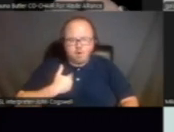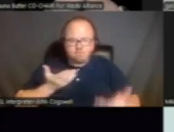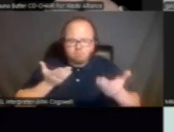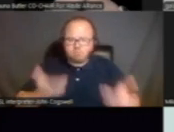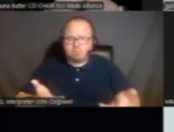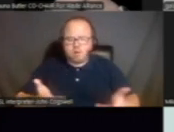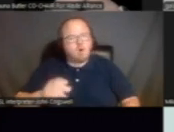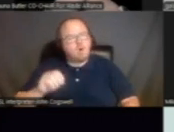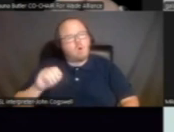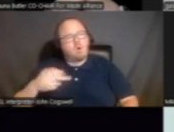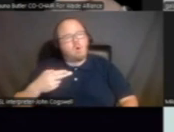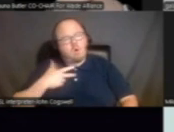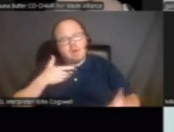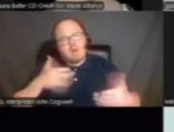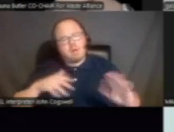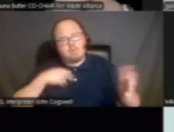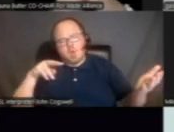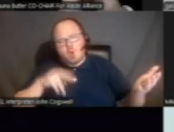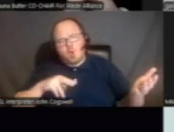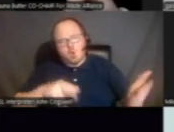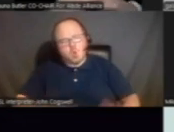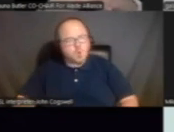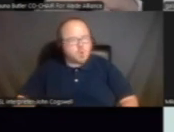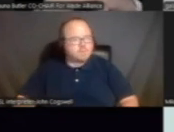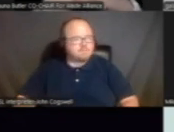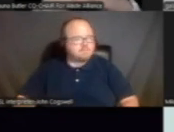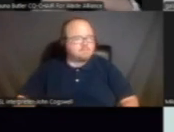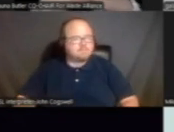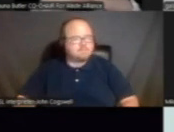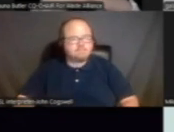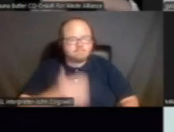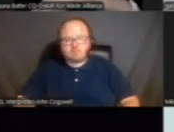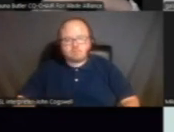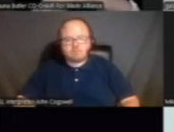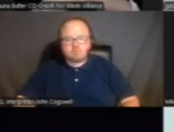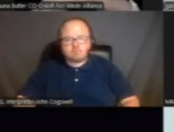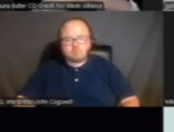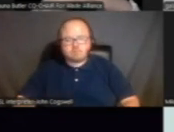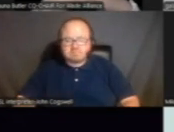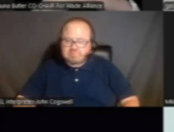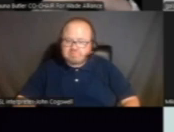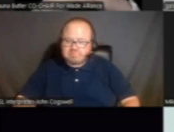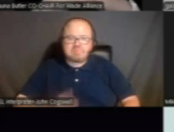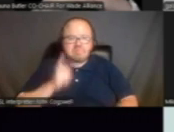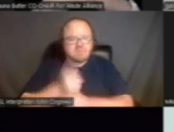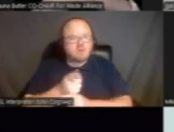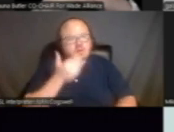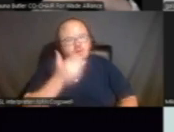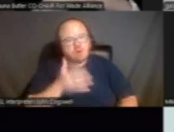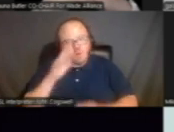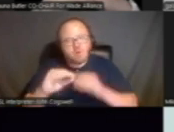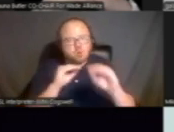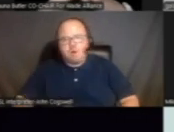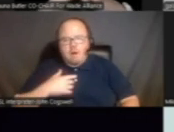Oh, let me look at that. Okay. That's a, thank you. That is a good, you're right. Thank you. We're going to make that